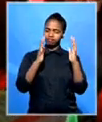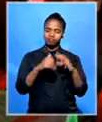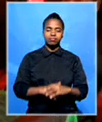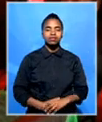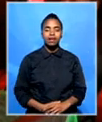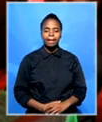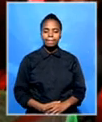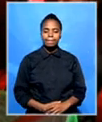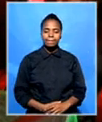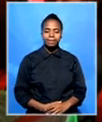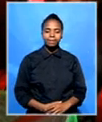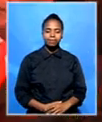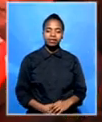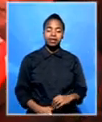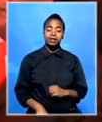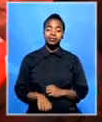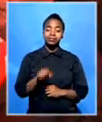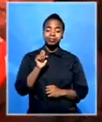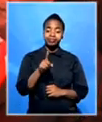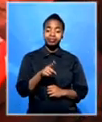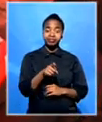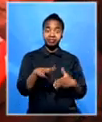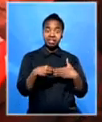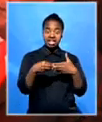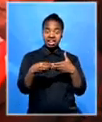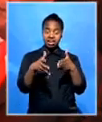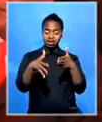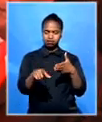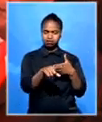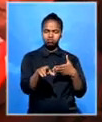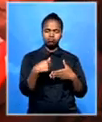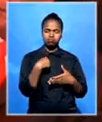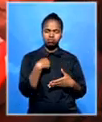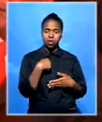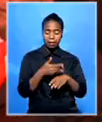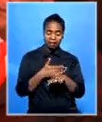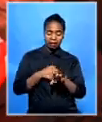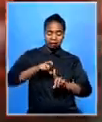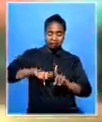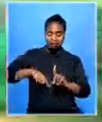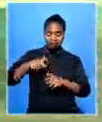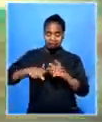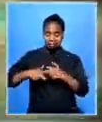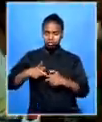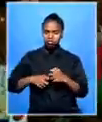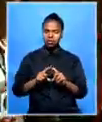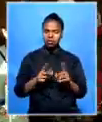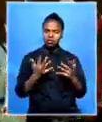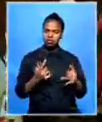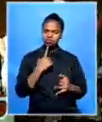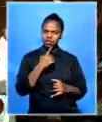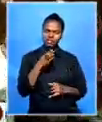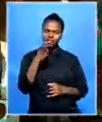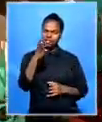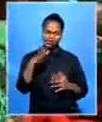government failed spectacularly, these leaders are adamant that theirs will implement reforms to make this and future